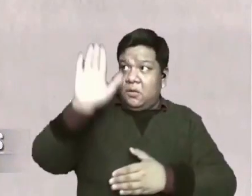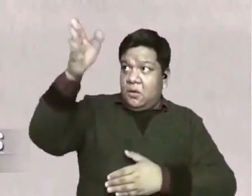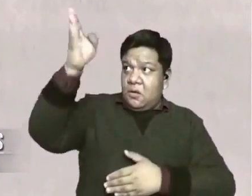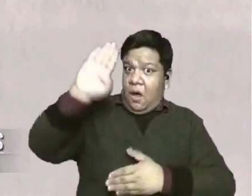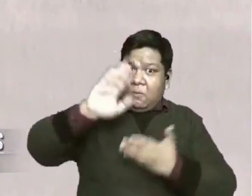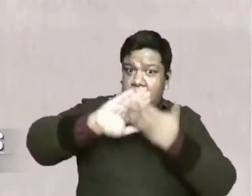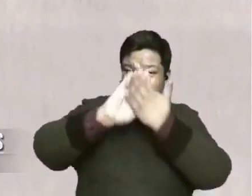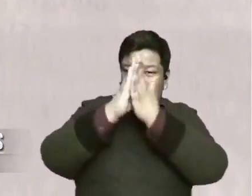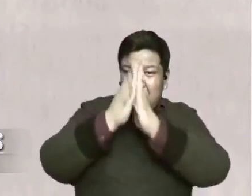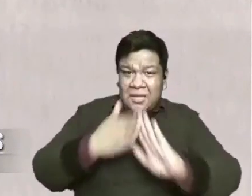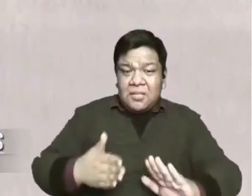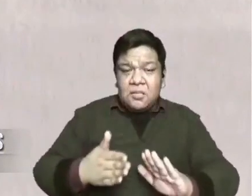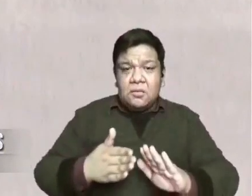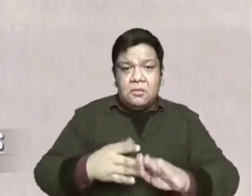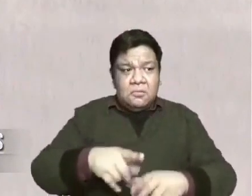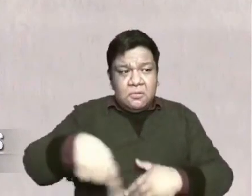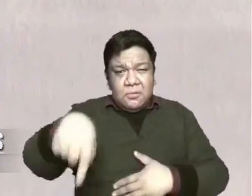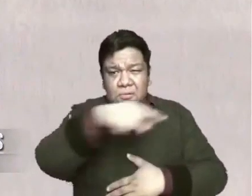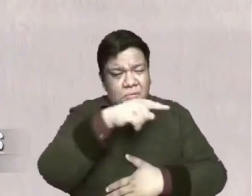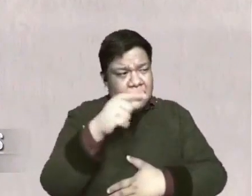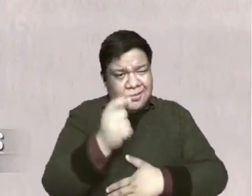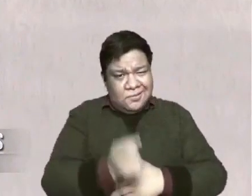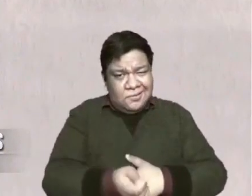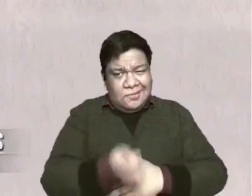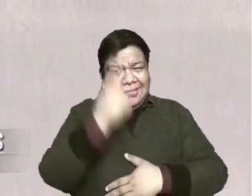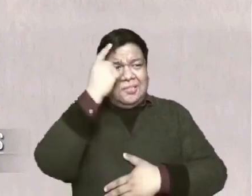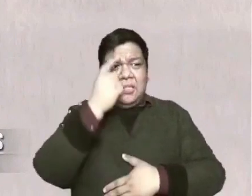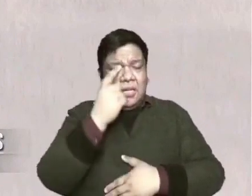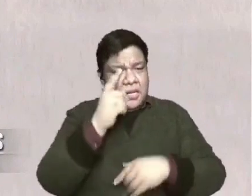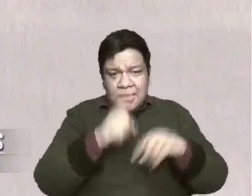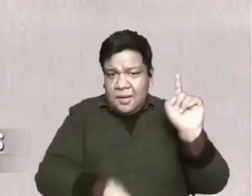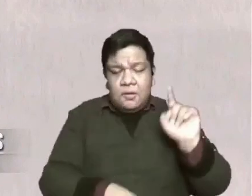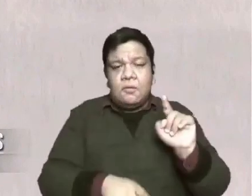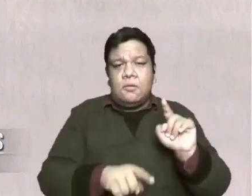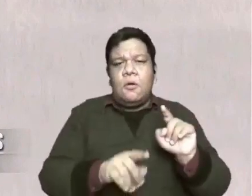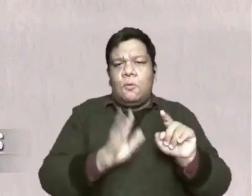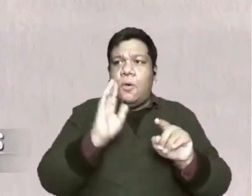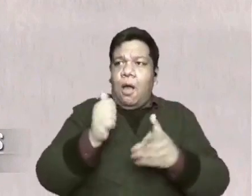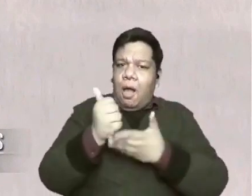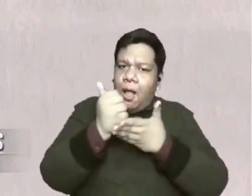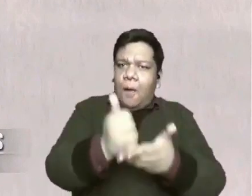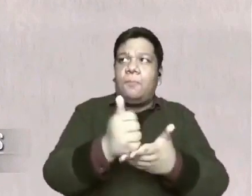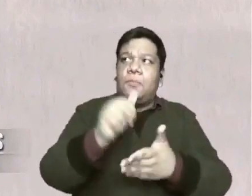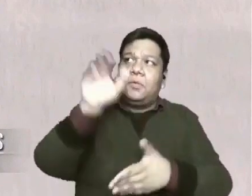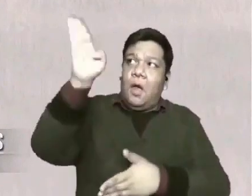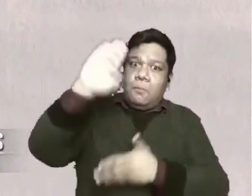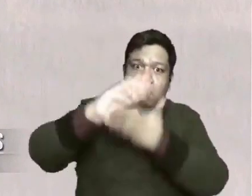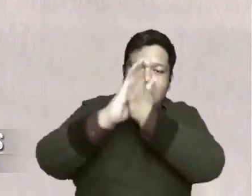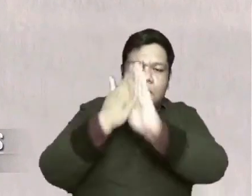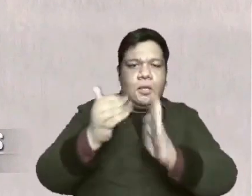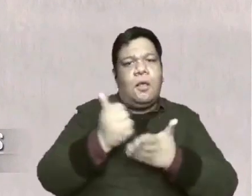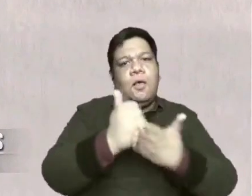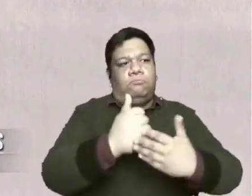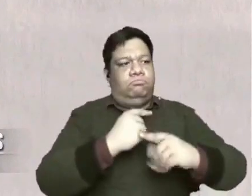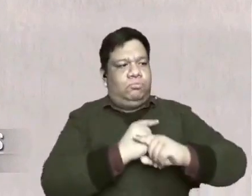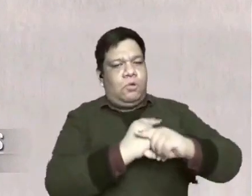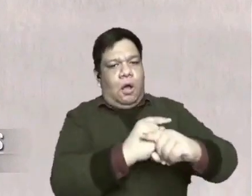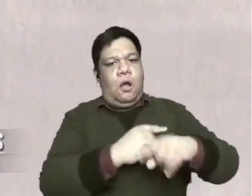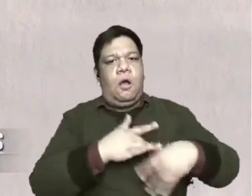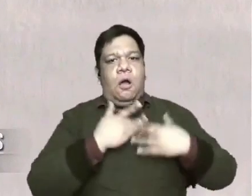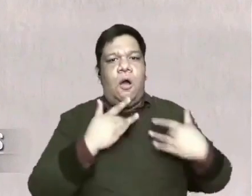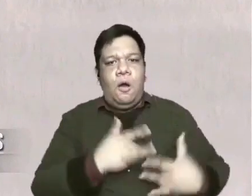peace of God which transcends all understanding will guard your hearts and your minds in Christ Jesus.